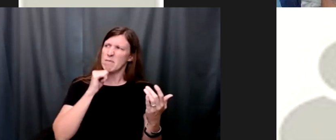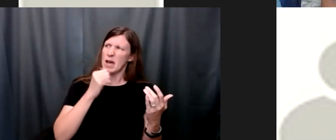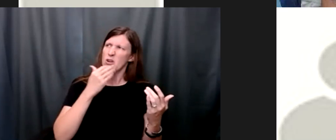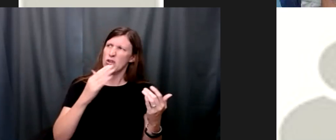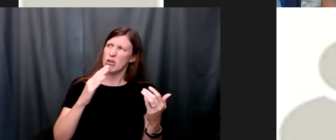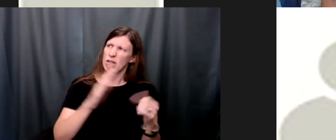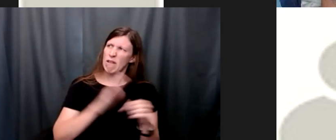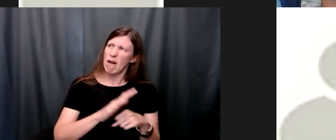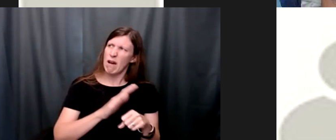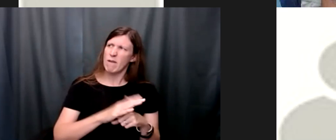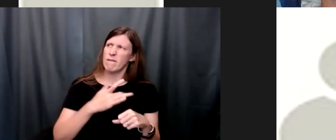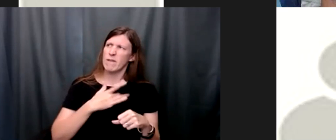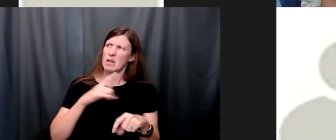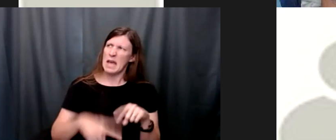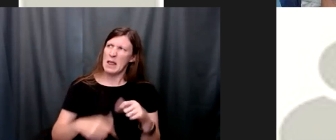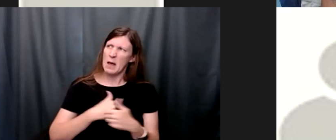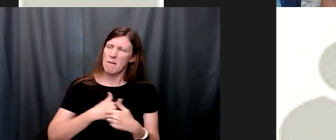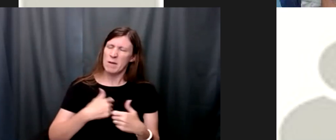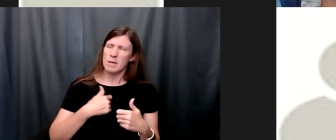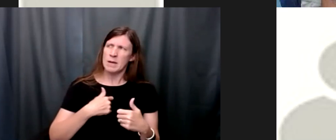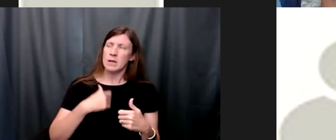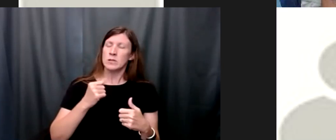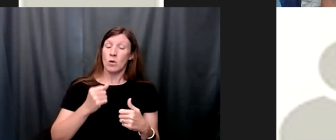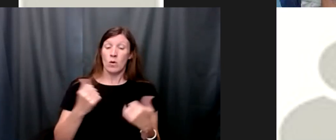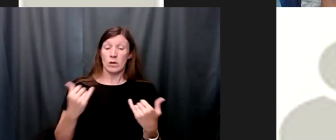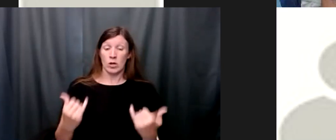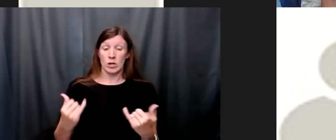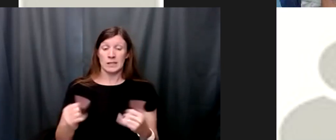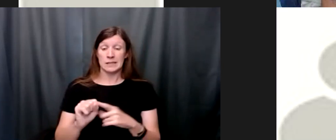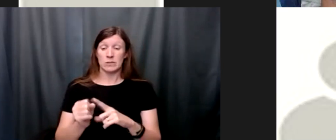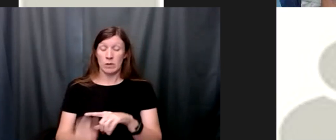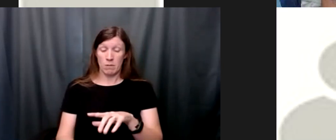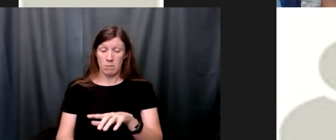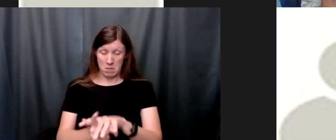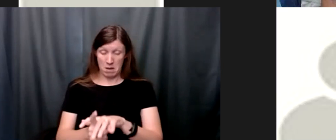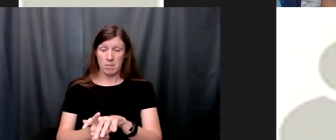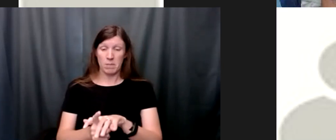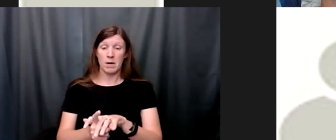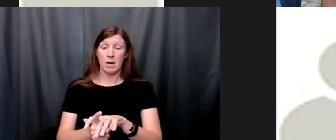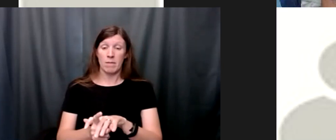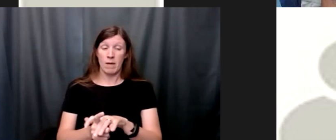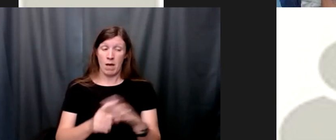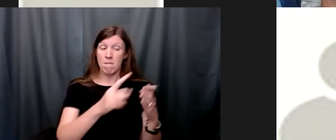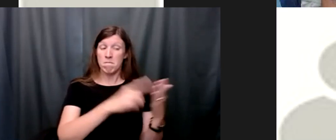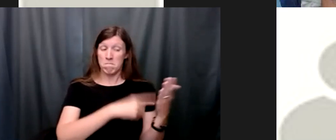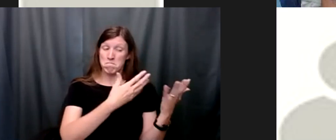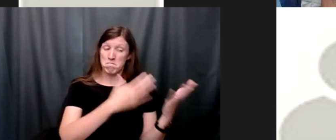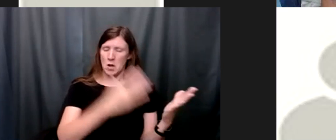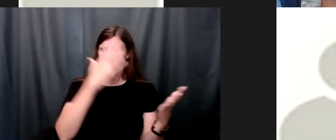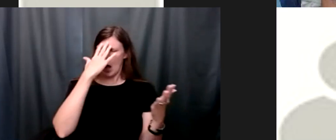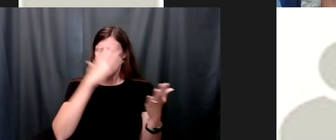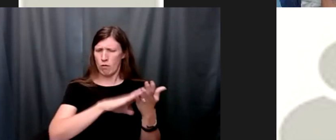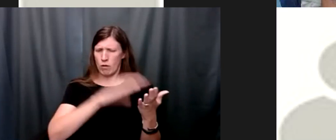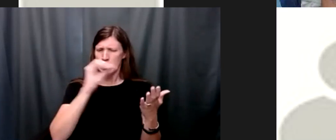unlovable and so as these situations come up now now that i've done my inventory and i've learned these 12 steps uh